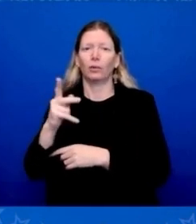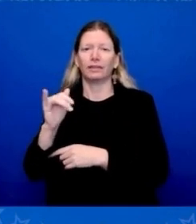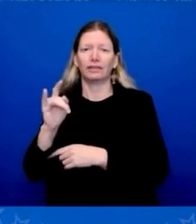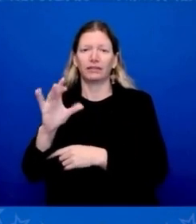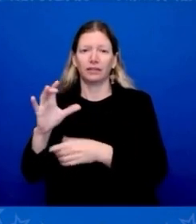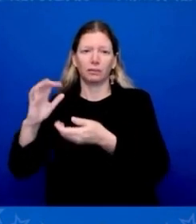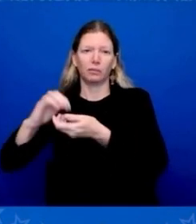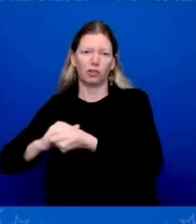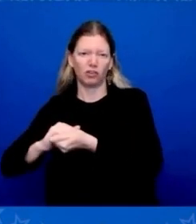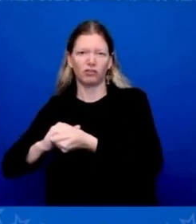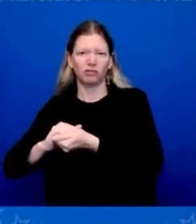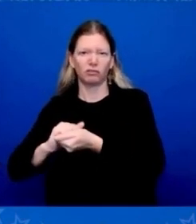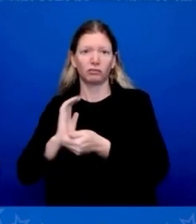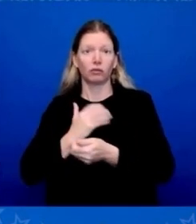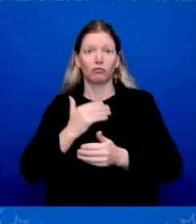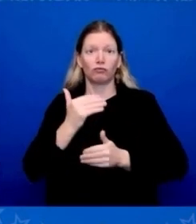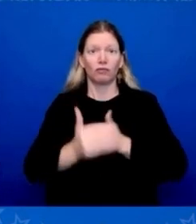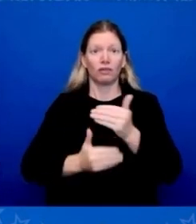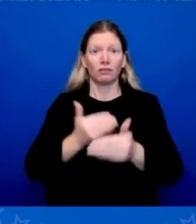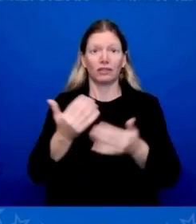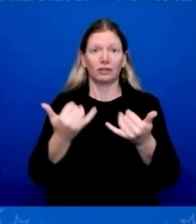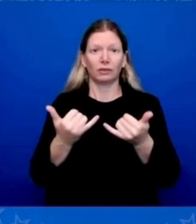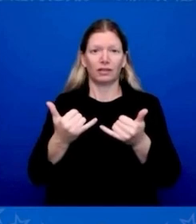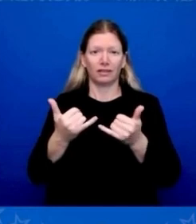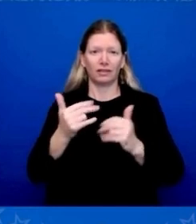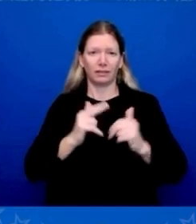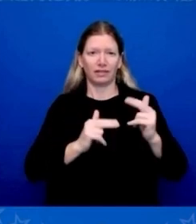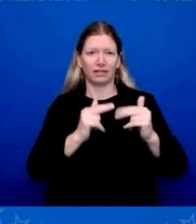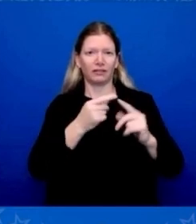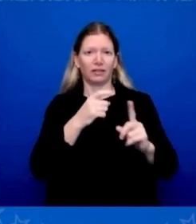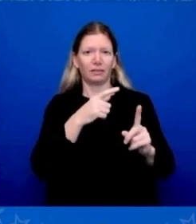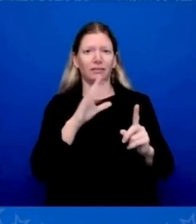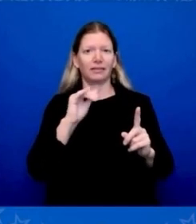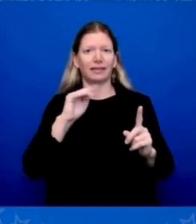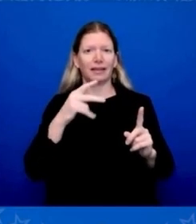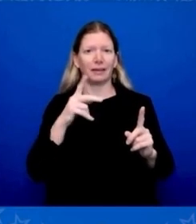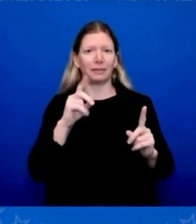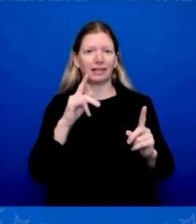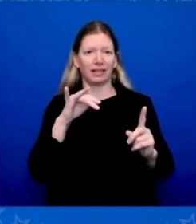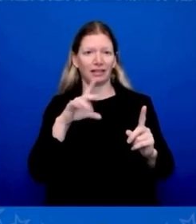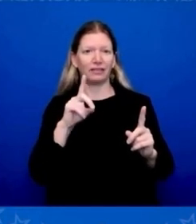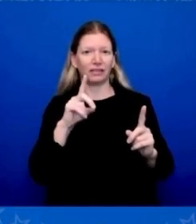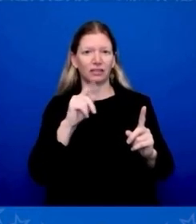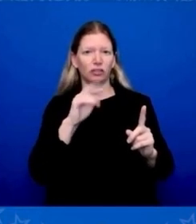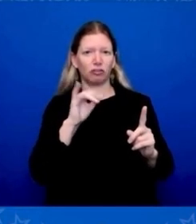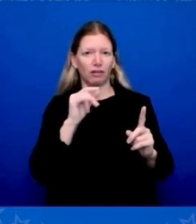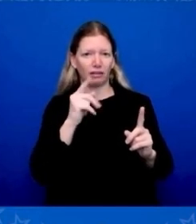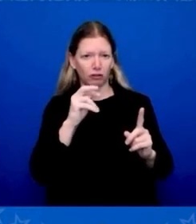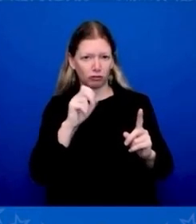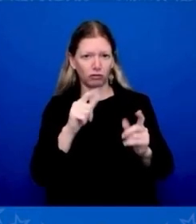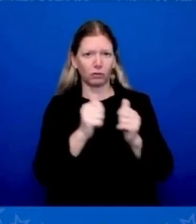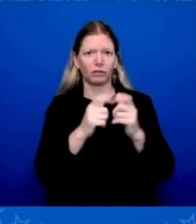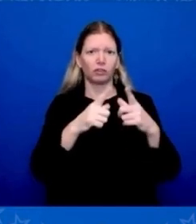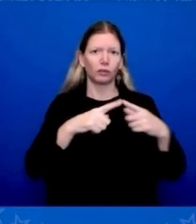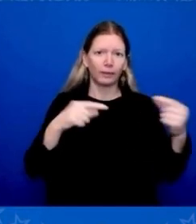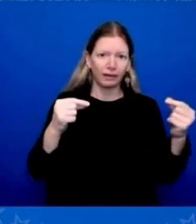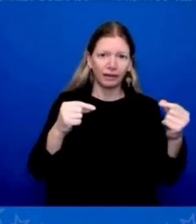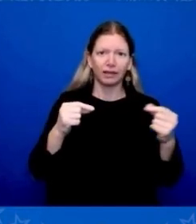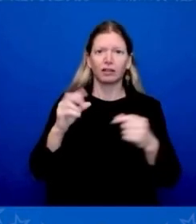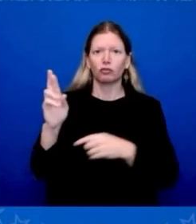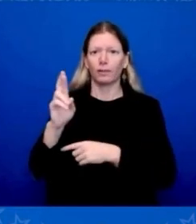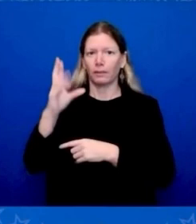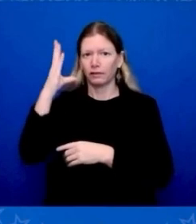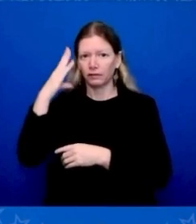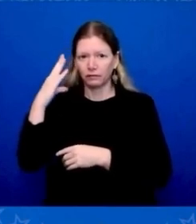and the Republic of Korea and the United States. The Comprehensive Strategic Partnership the United States launched with ASEAN last